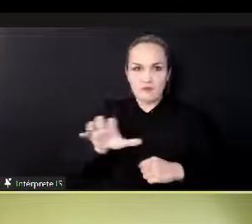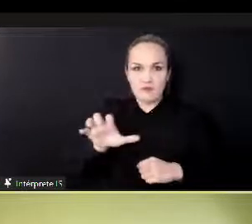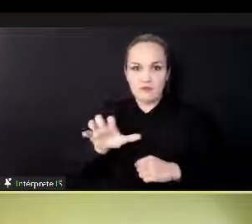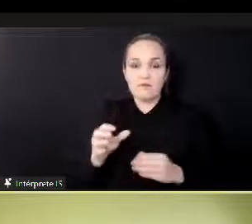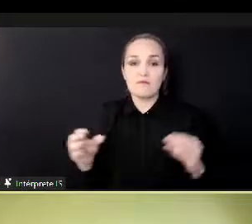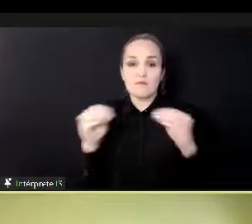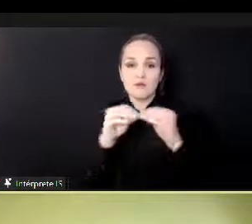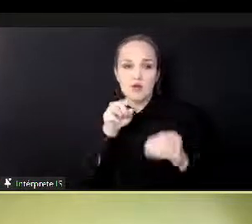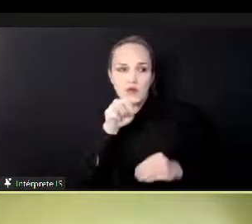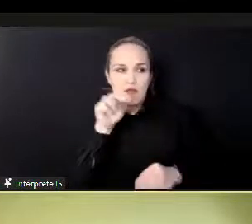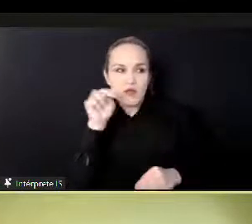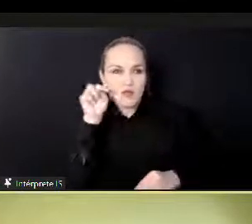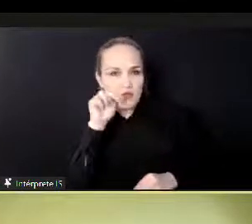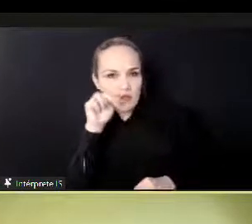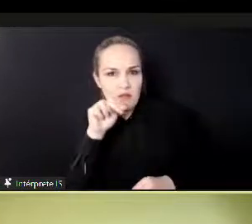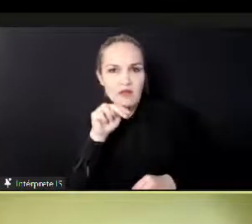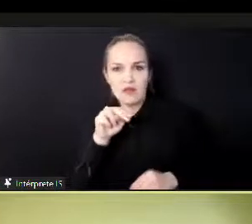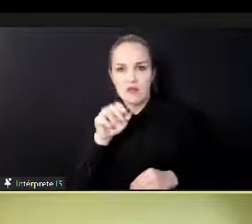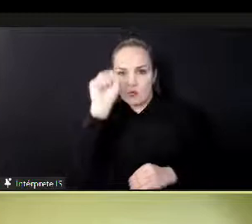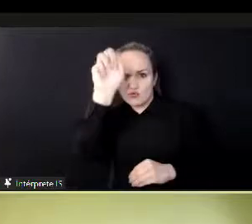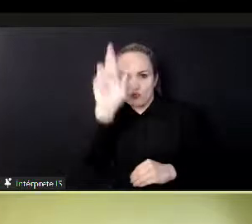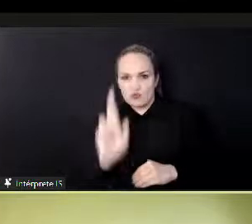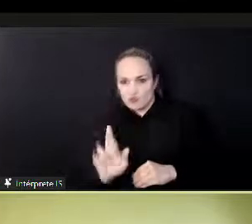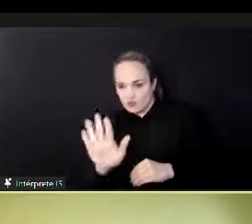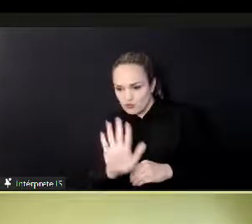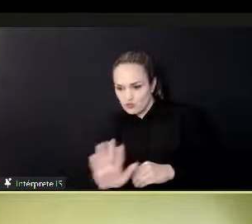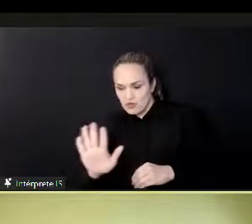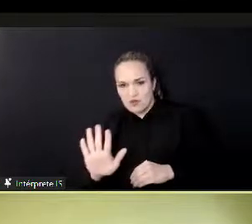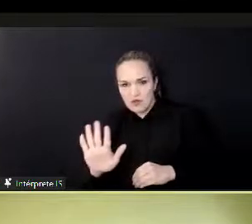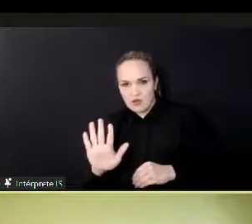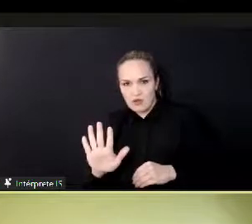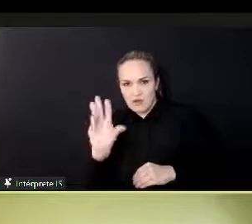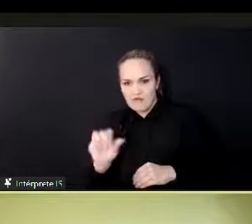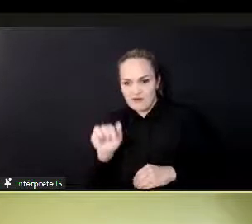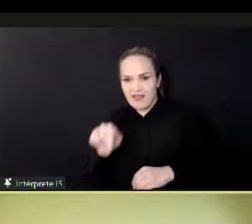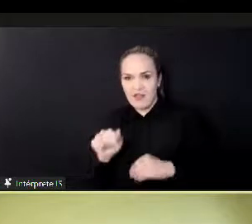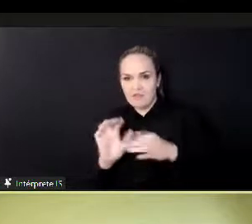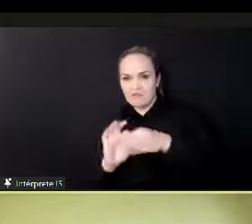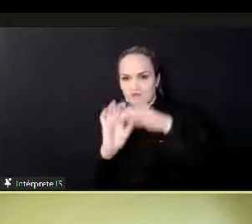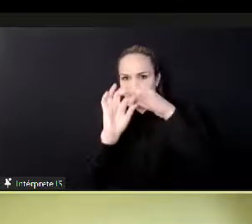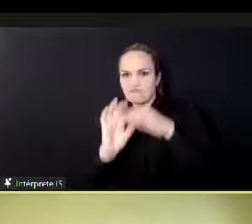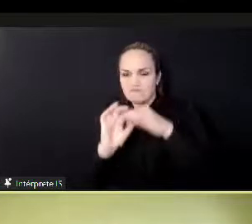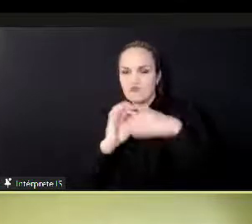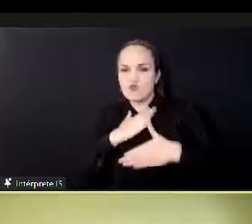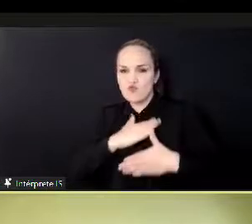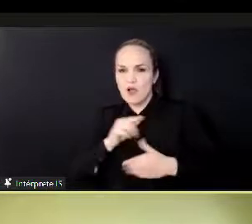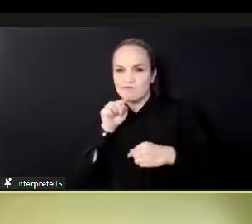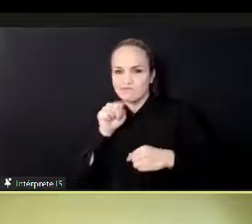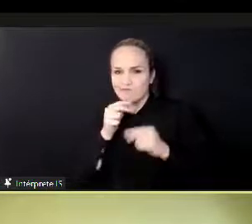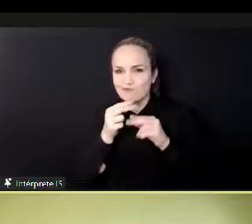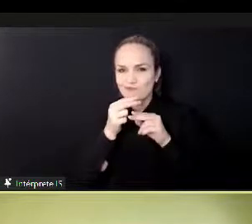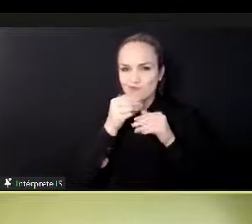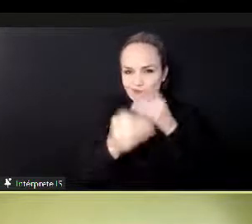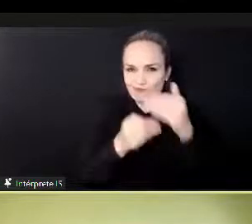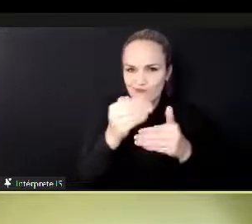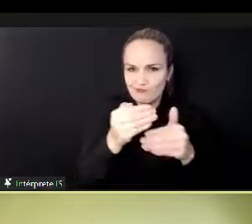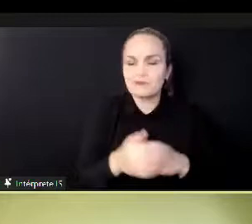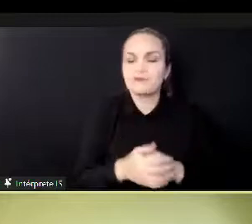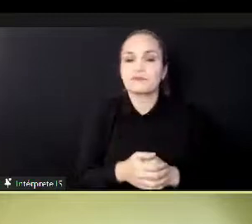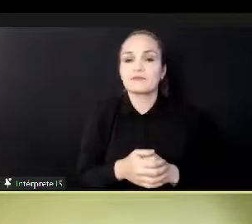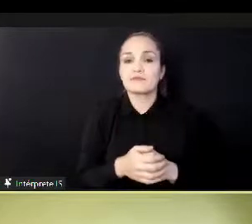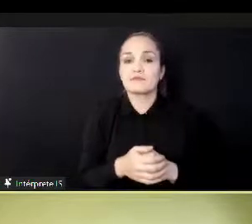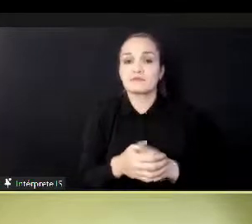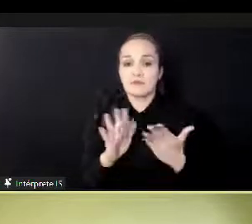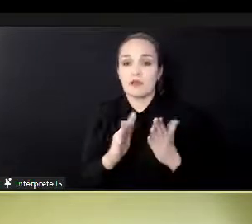So, um, as a repo, we receive mandates and this mandates are with regard to